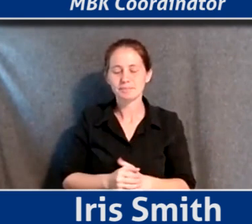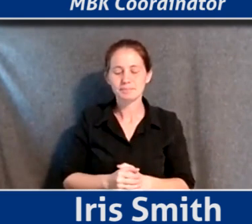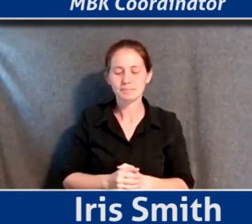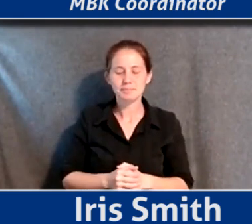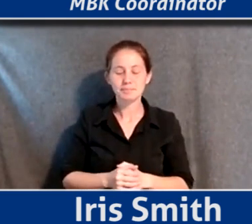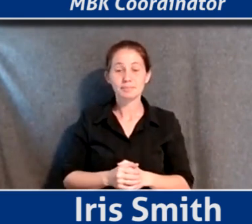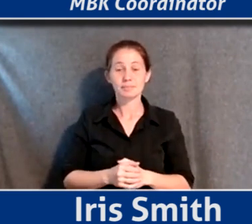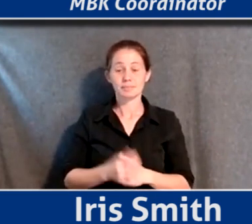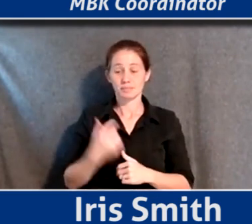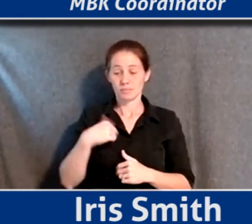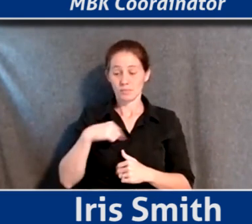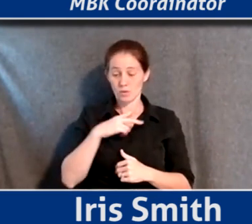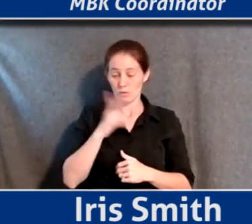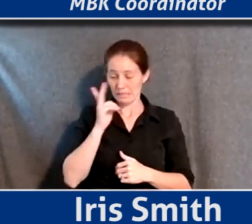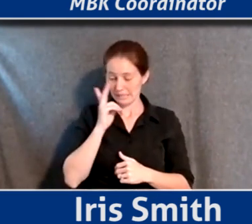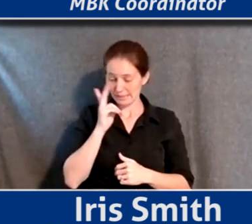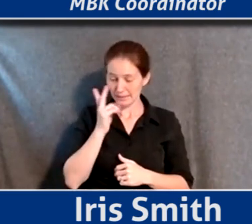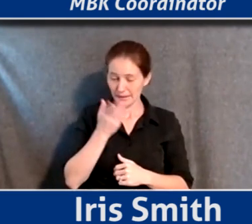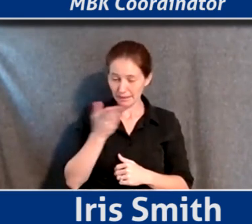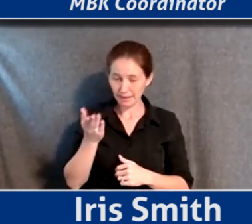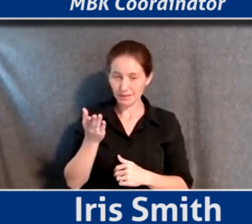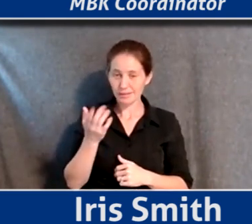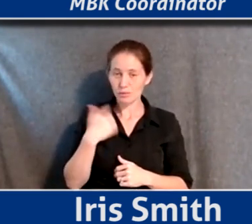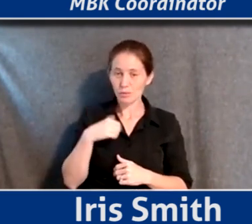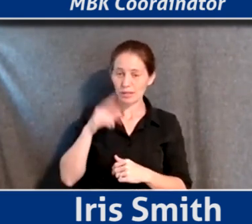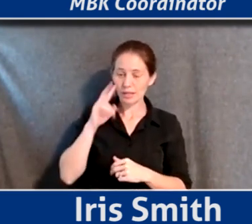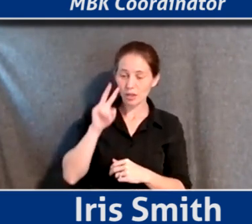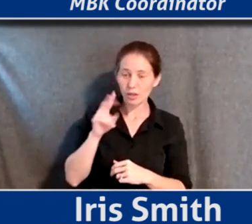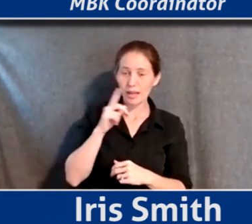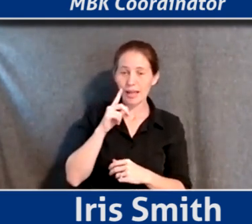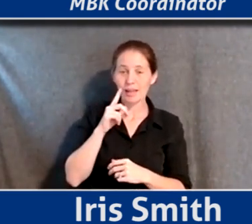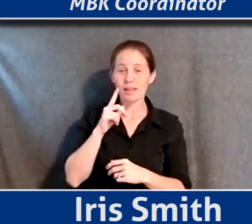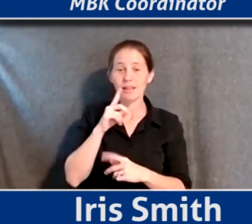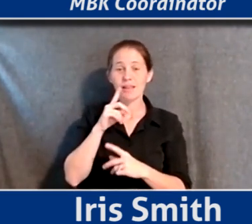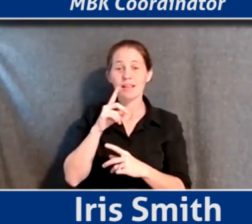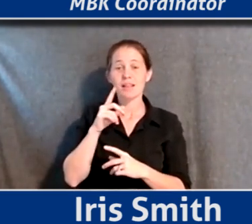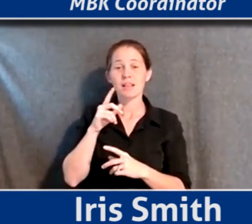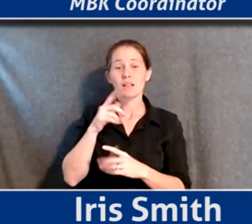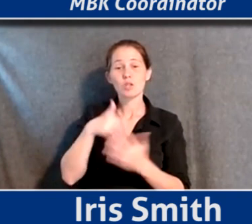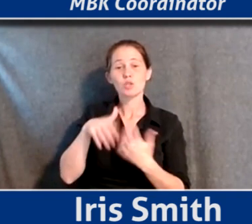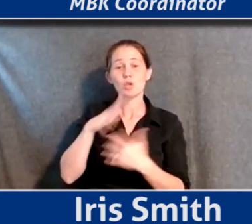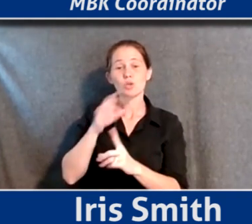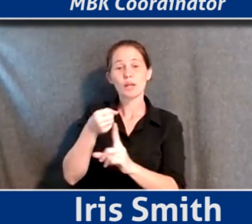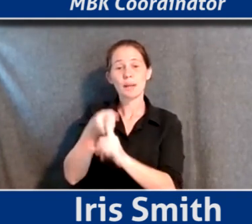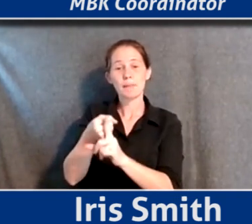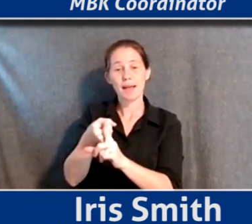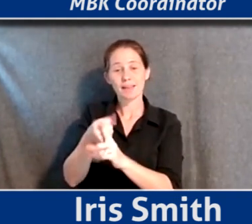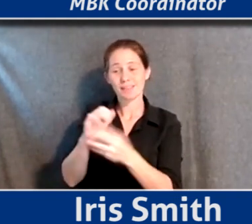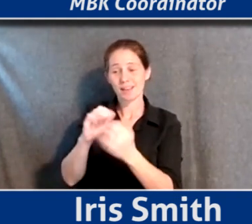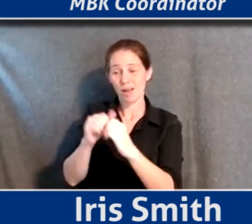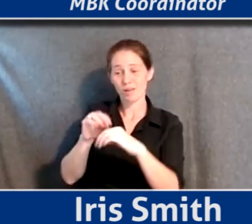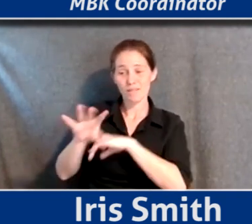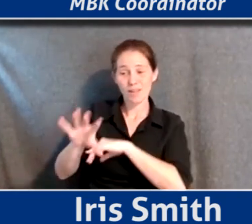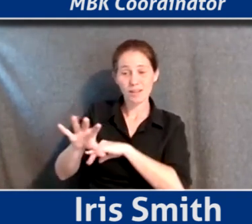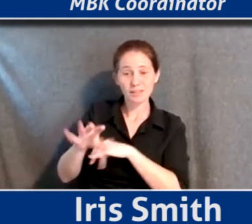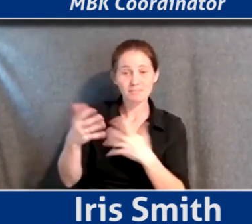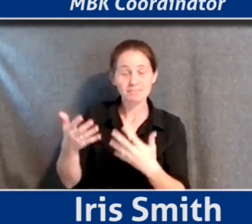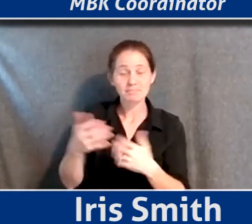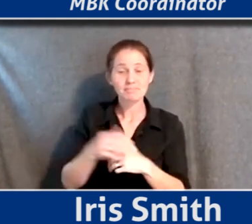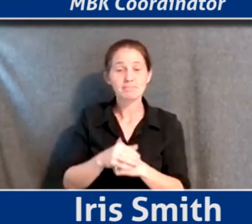As we look at things, we look at the social impacts of people and how it's affected, you know, whether it be